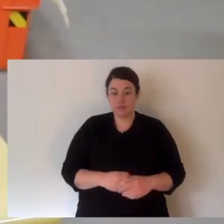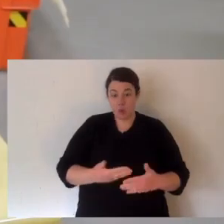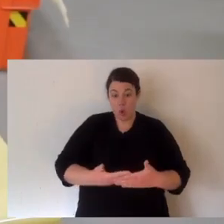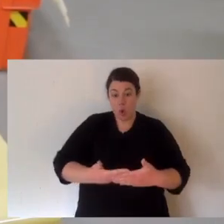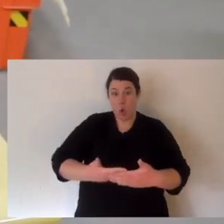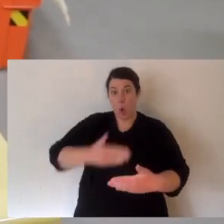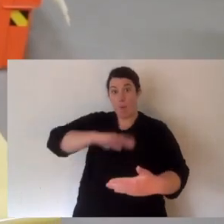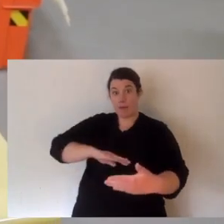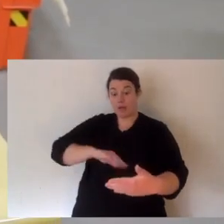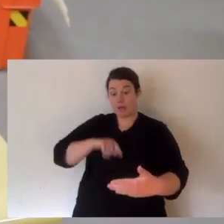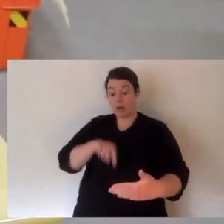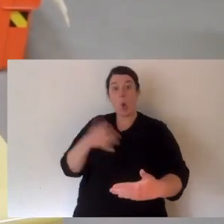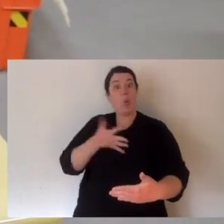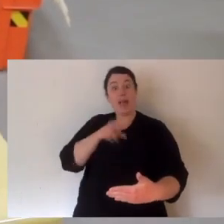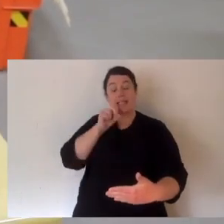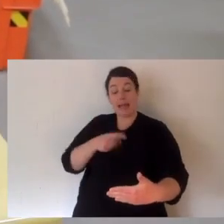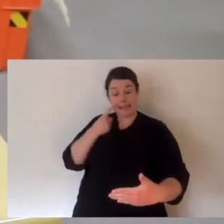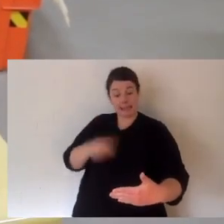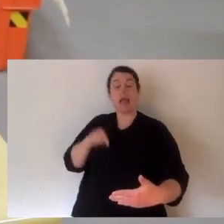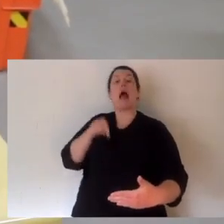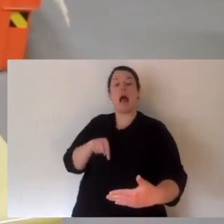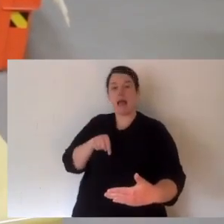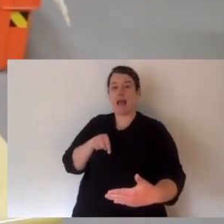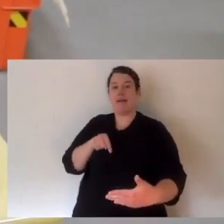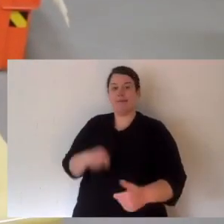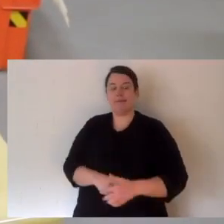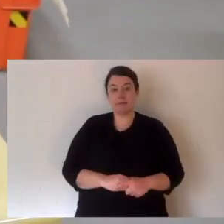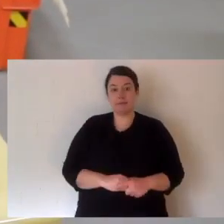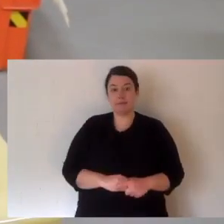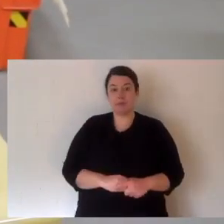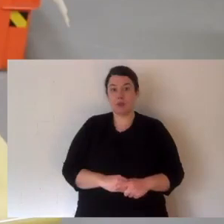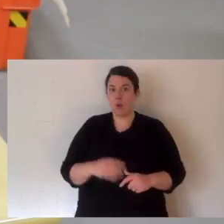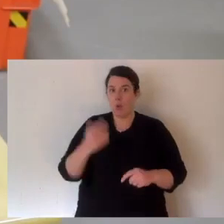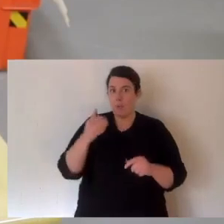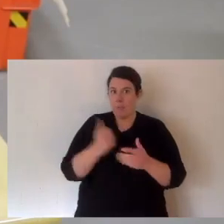a sponge under the snake that makes it nice and soft. Okay, now once we've done that,